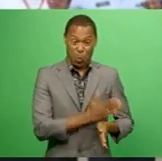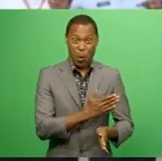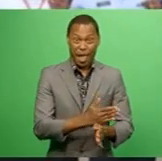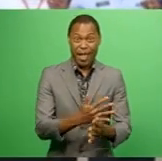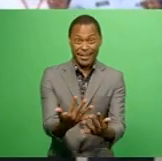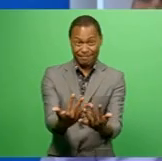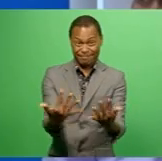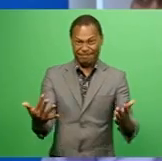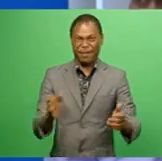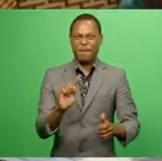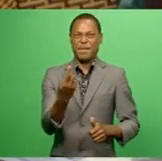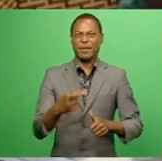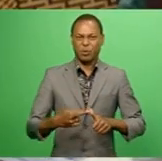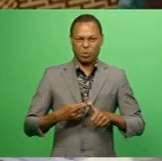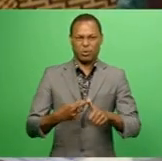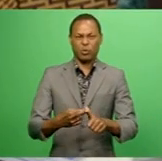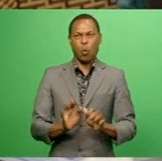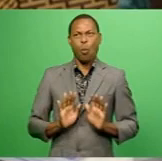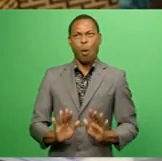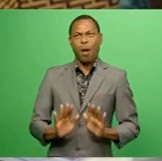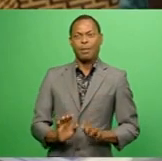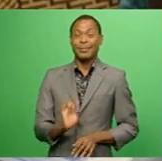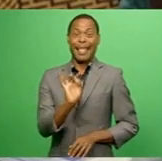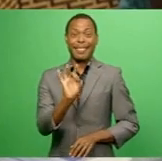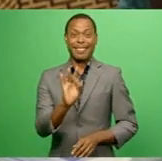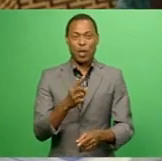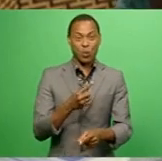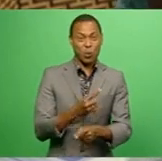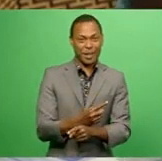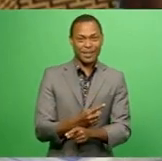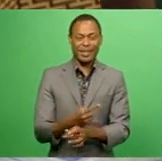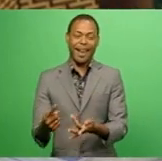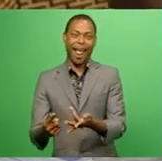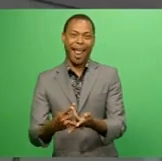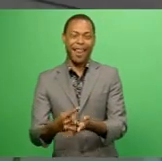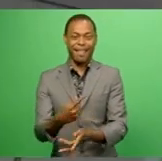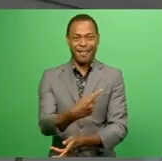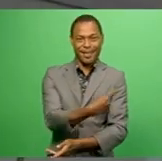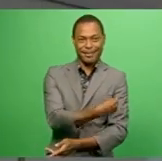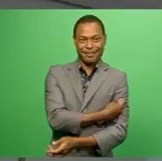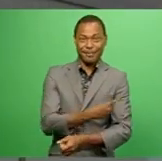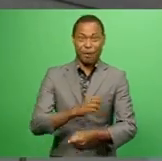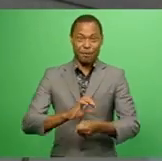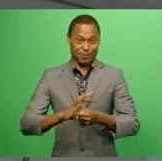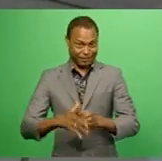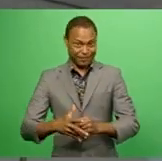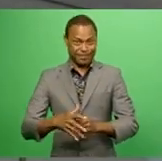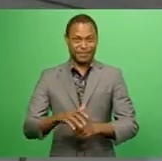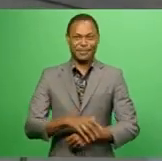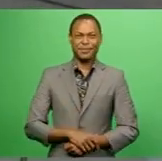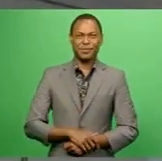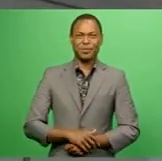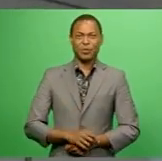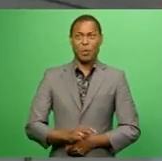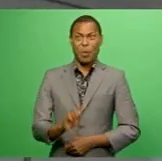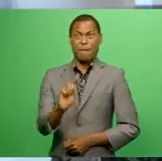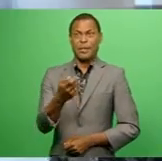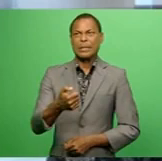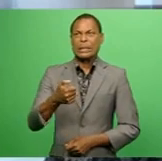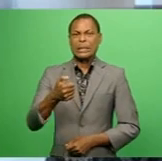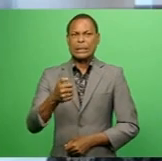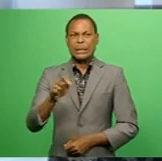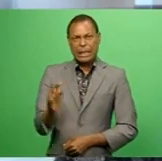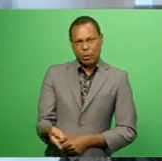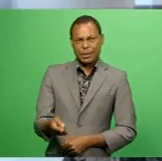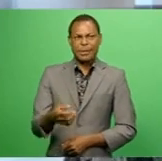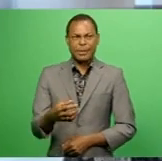will need to wait at least 10 weeks for their next jab of the AstraZeneca vaccine. So the first 6,000 will receive the vaccines over the